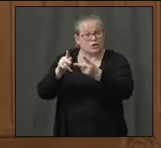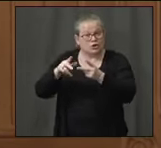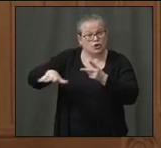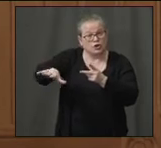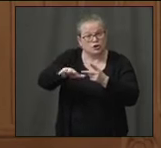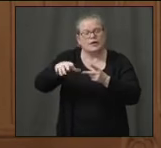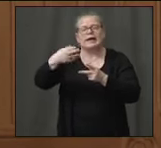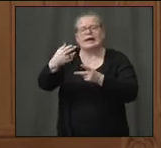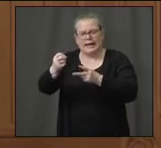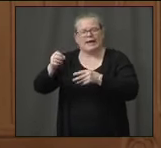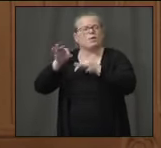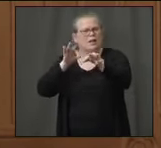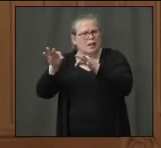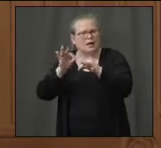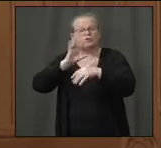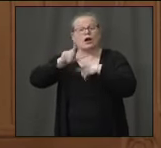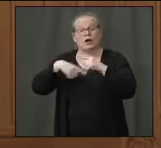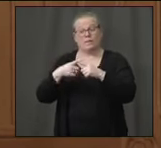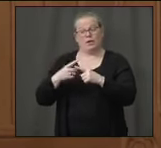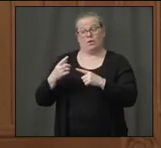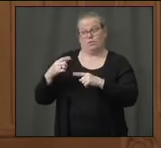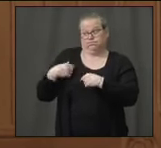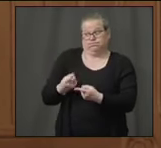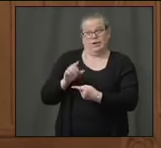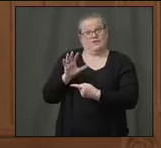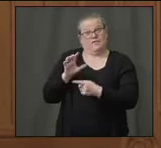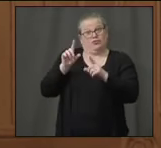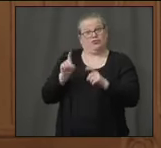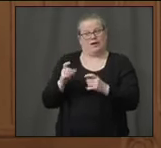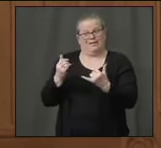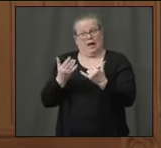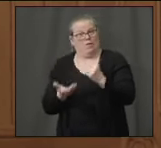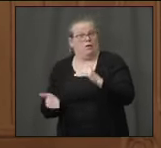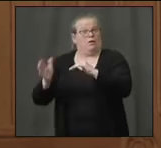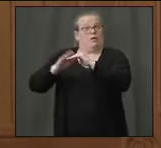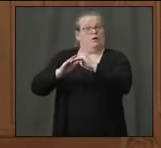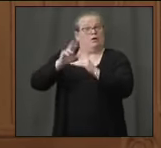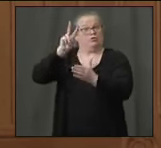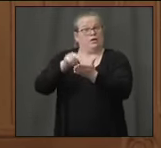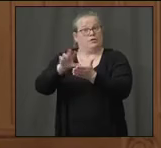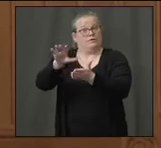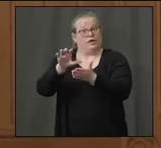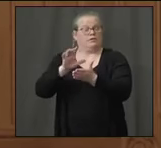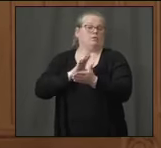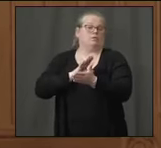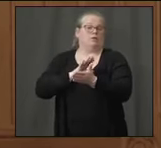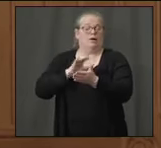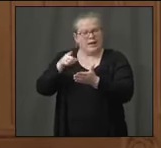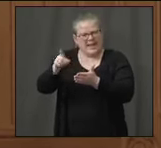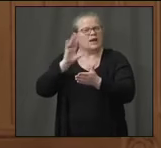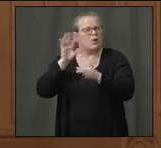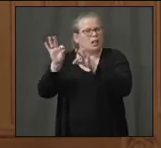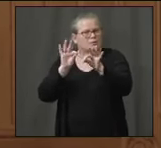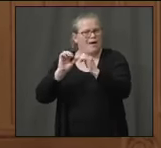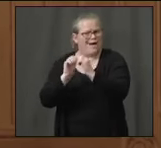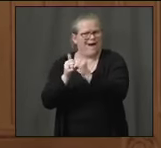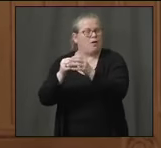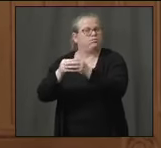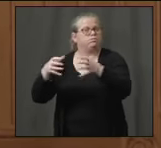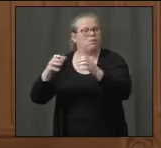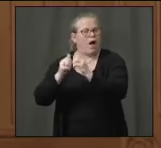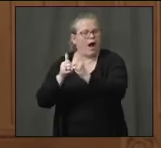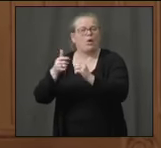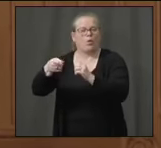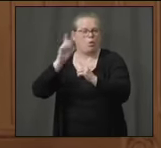capacity moving to 2,500 tests. But what's most exciting about this process, in fact, is that, you know, this is the beginning of this